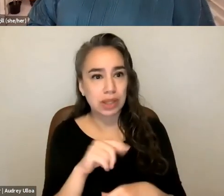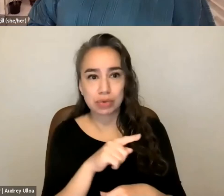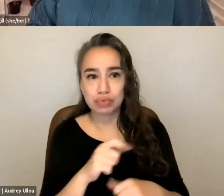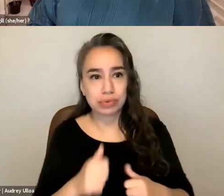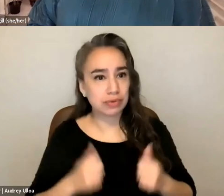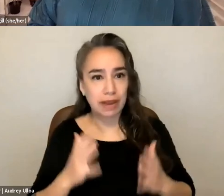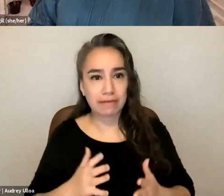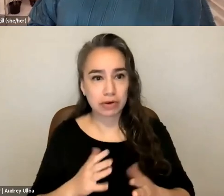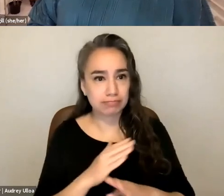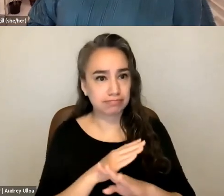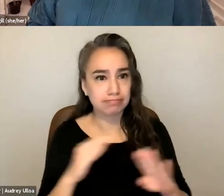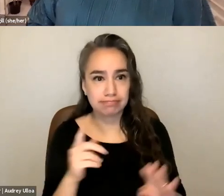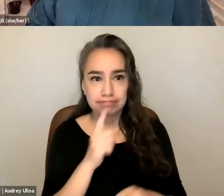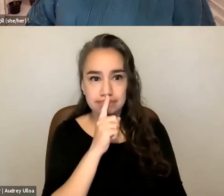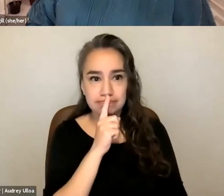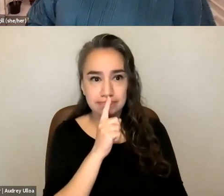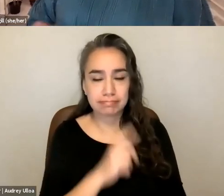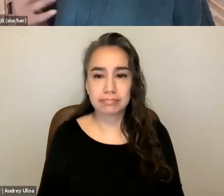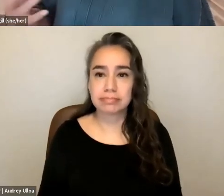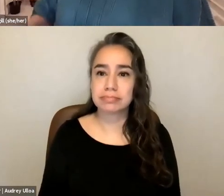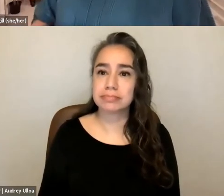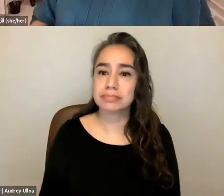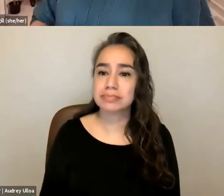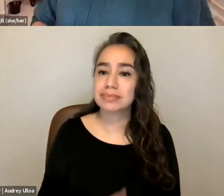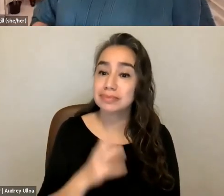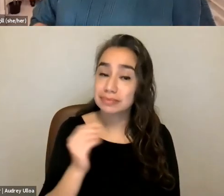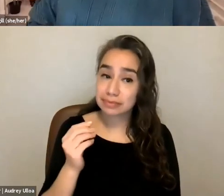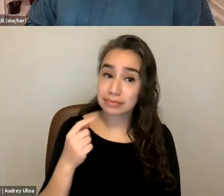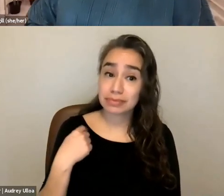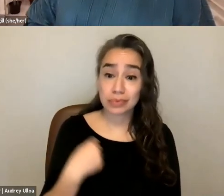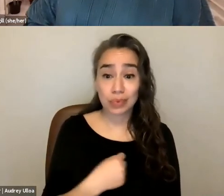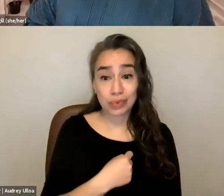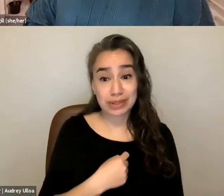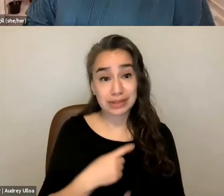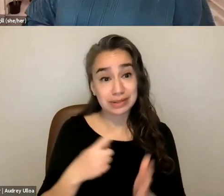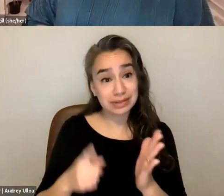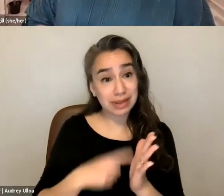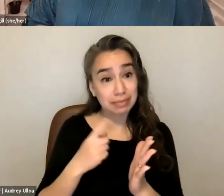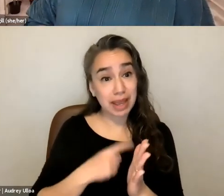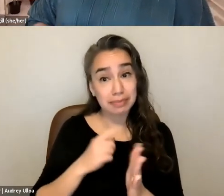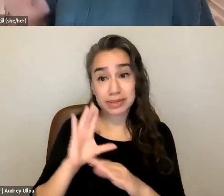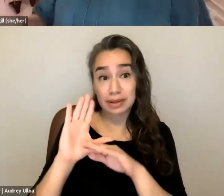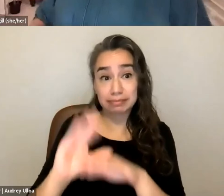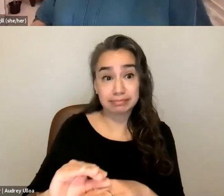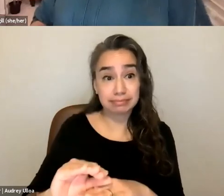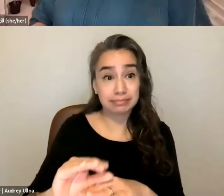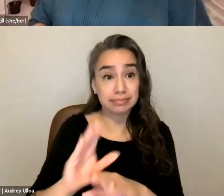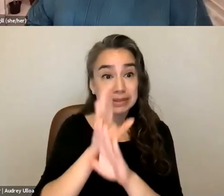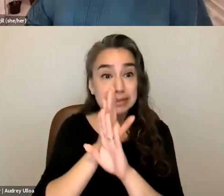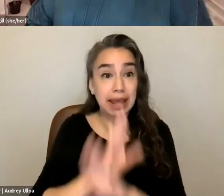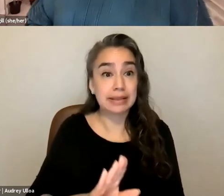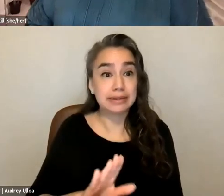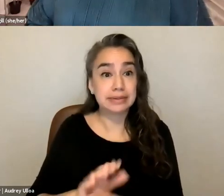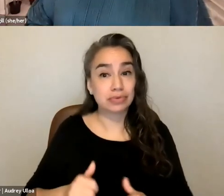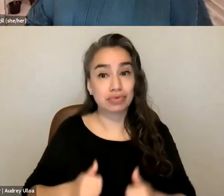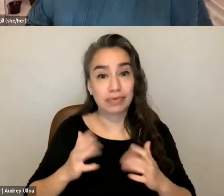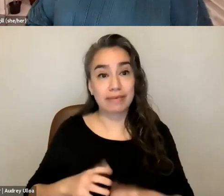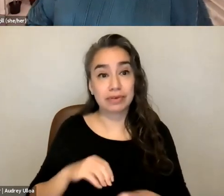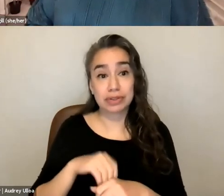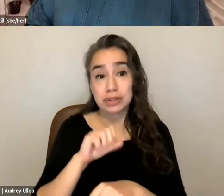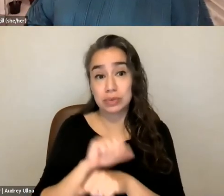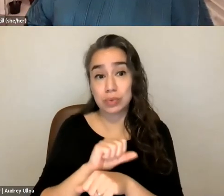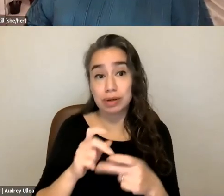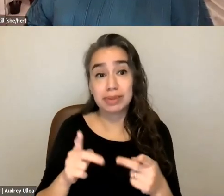and um we sometimes silence survivors within the workplace because we don't believe that survivors can also